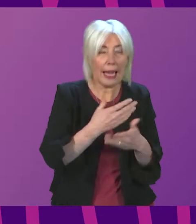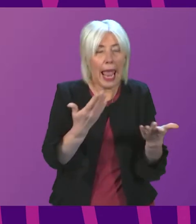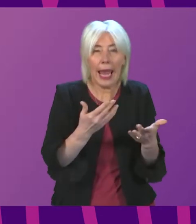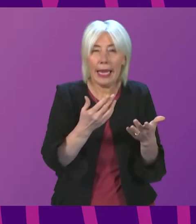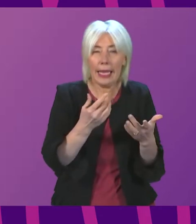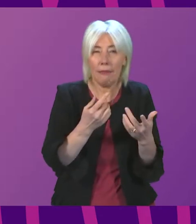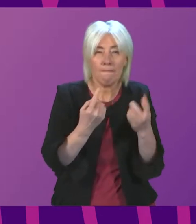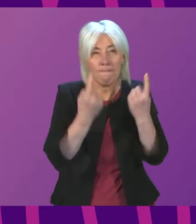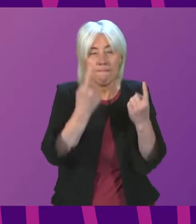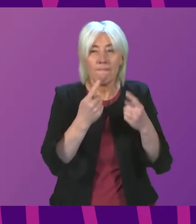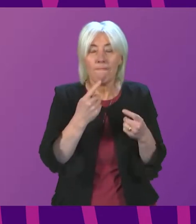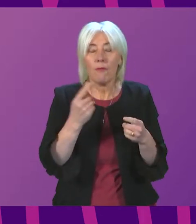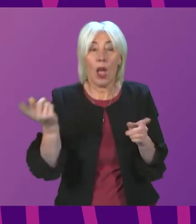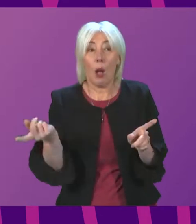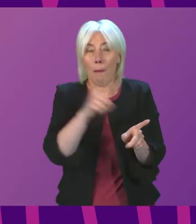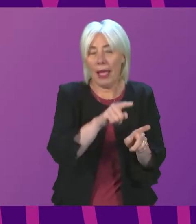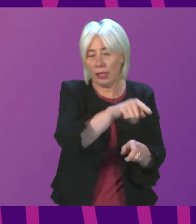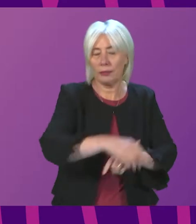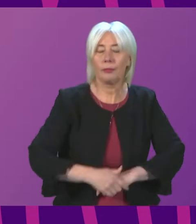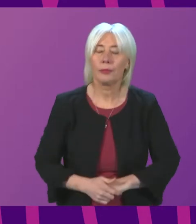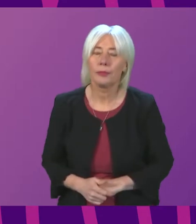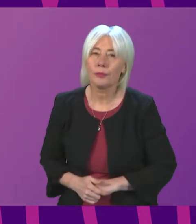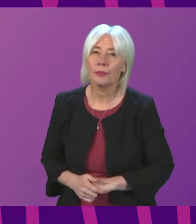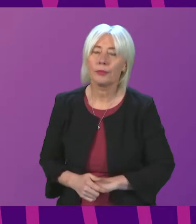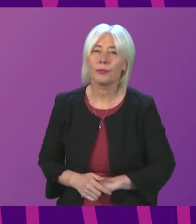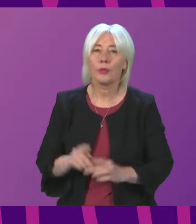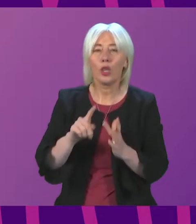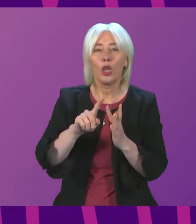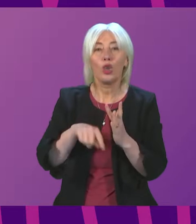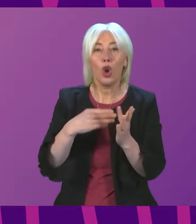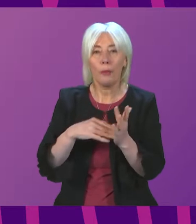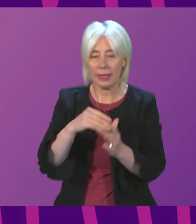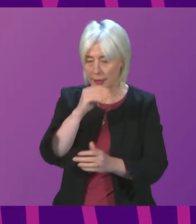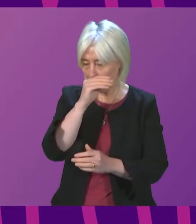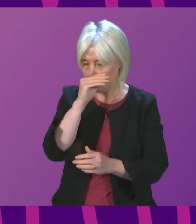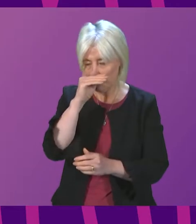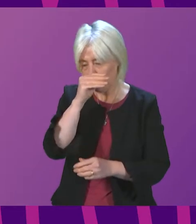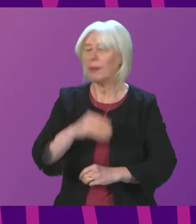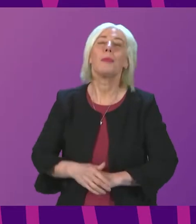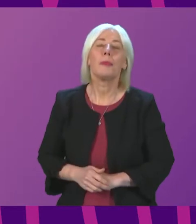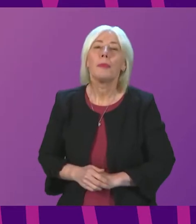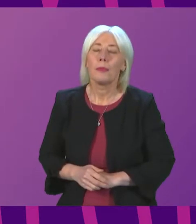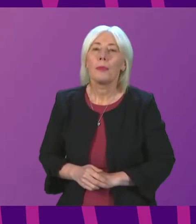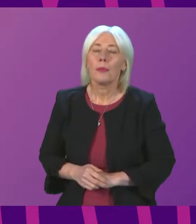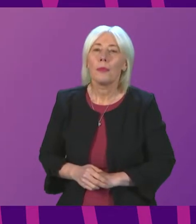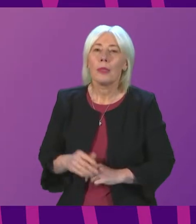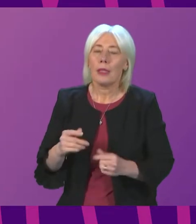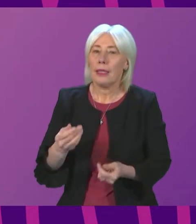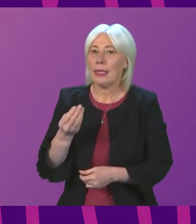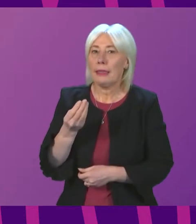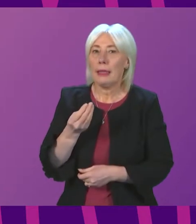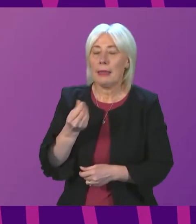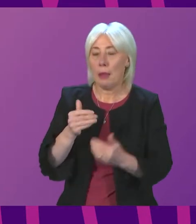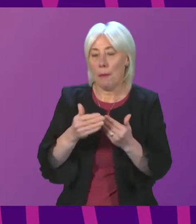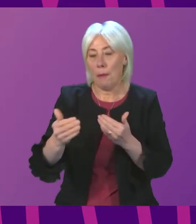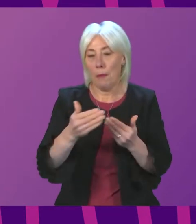reflections, having had the opportunity to do so. John Mason to be followed by Jeremy Balfour. Thank you. There have been suggestions that at some point we